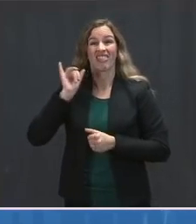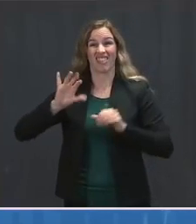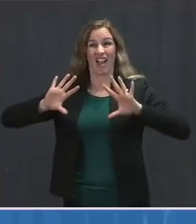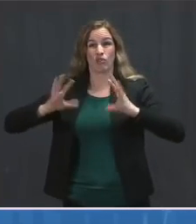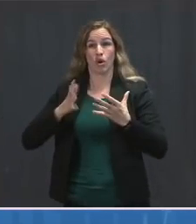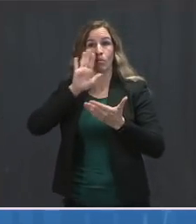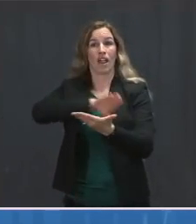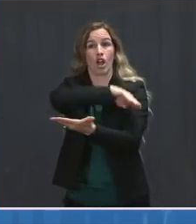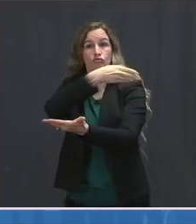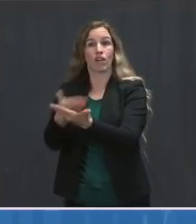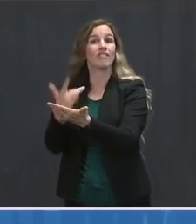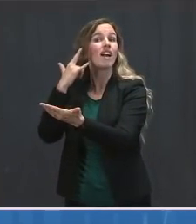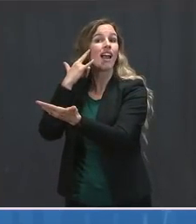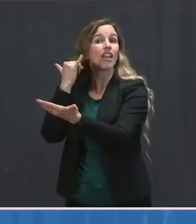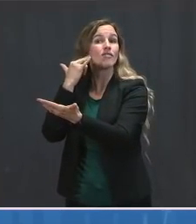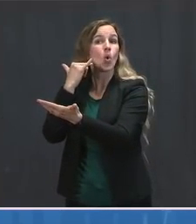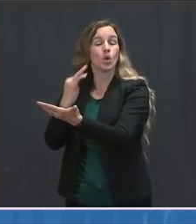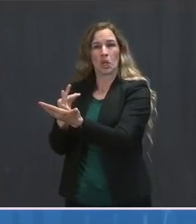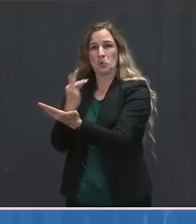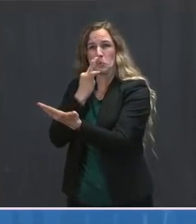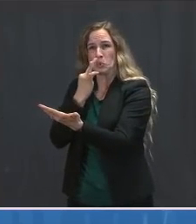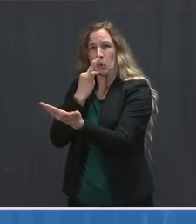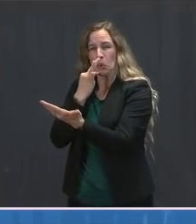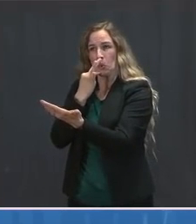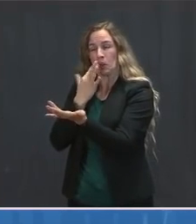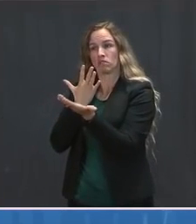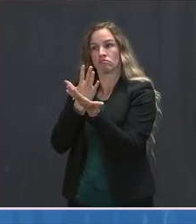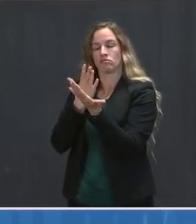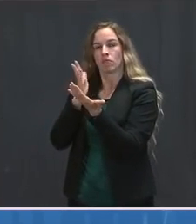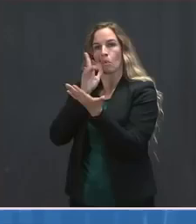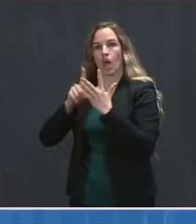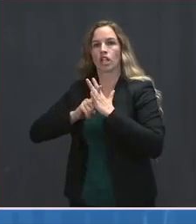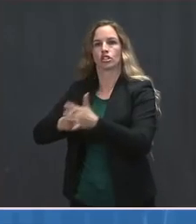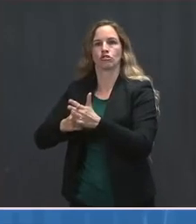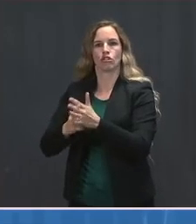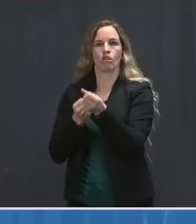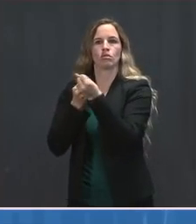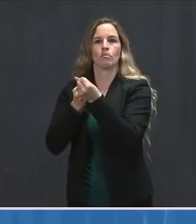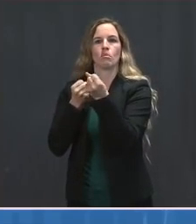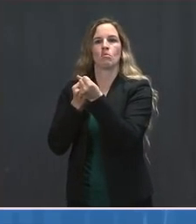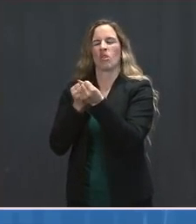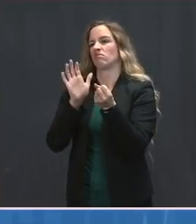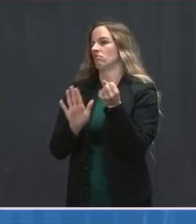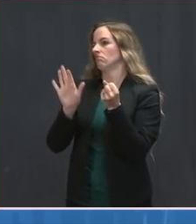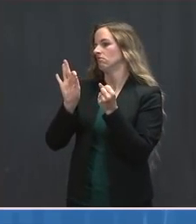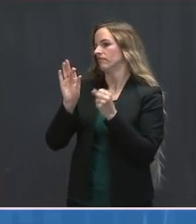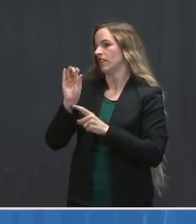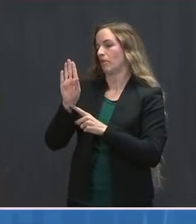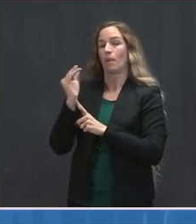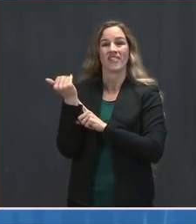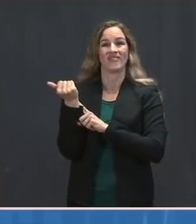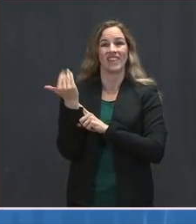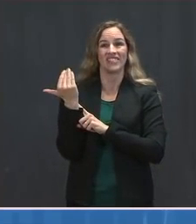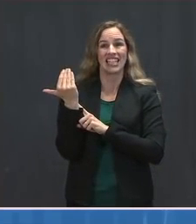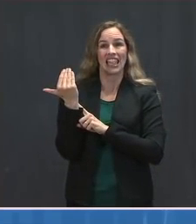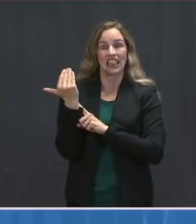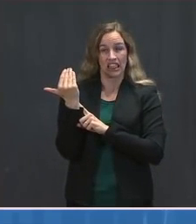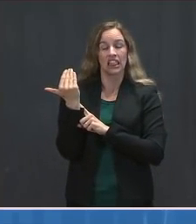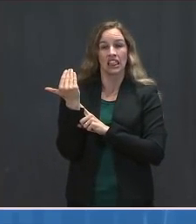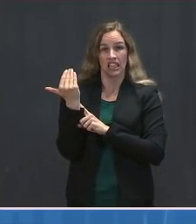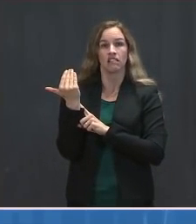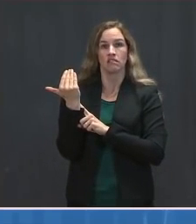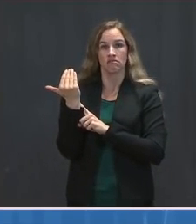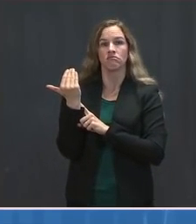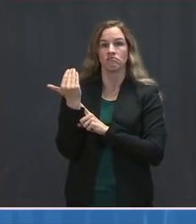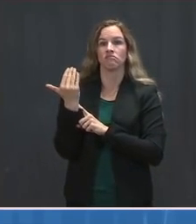within the next 10 days to begin operations there around February 15th, with additional vaccination missions